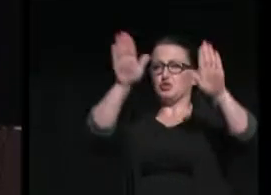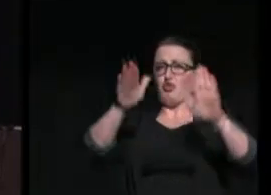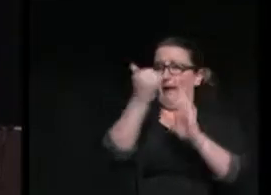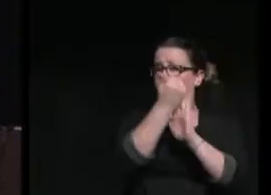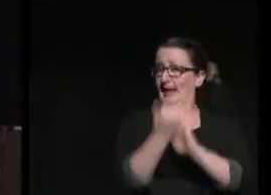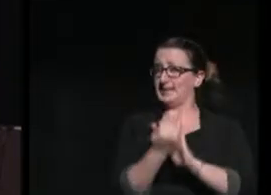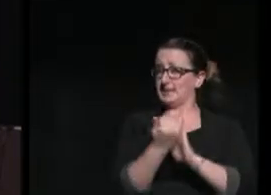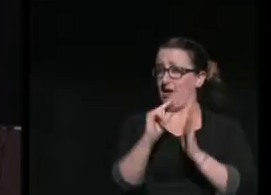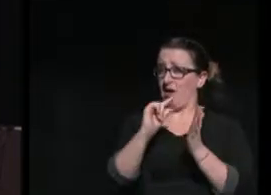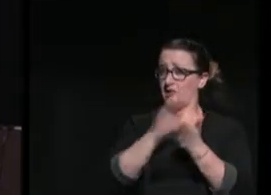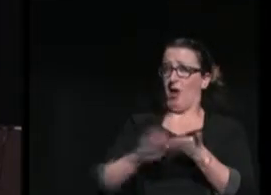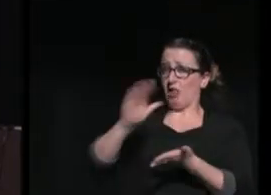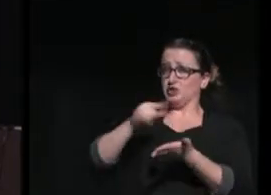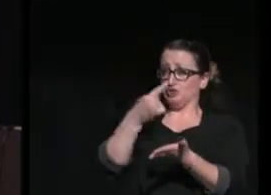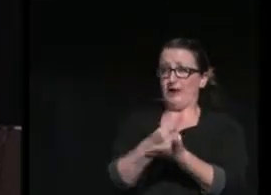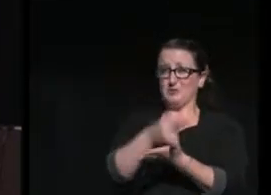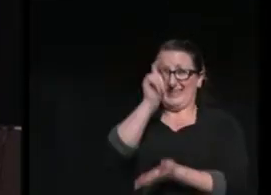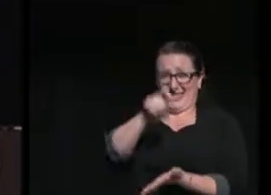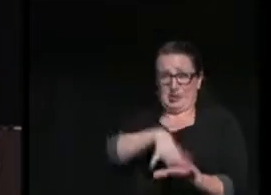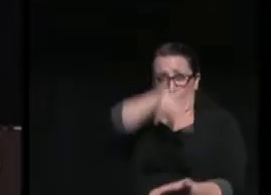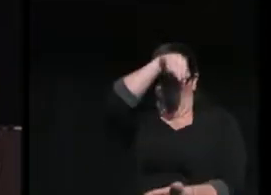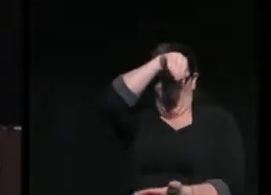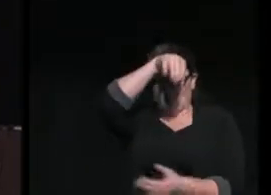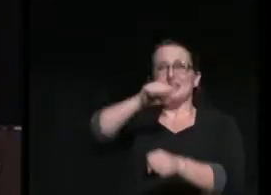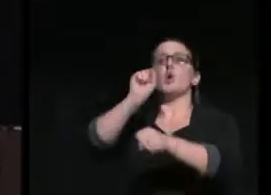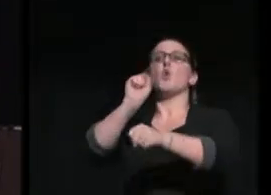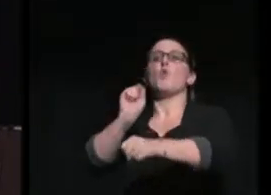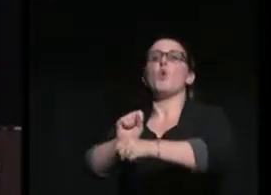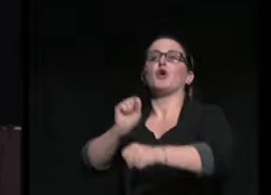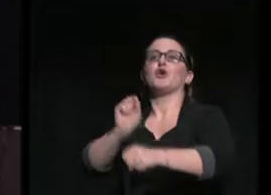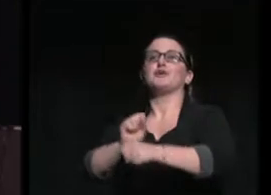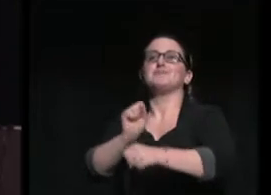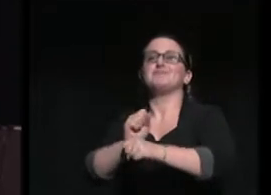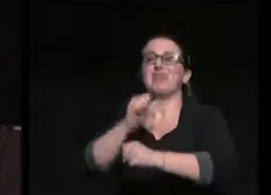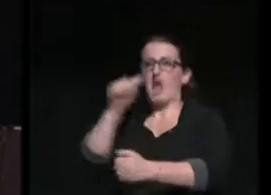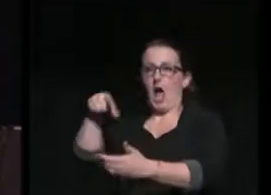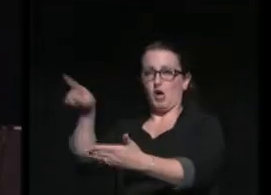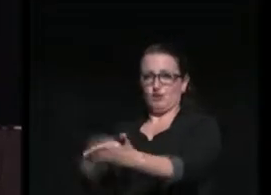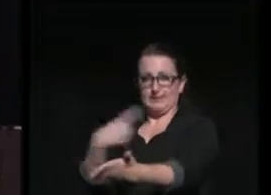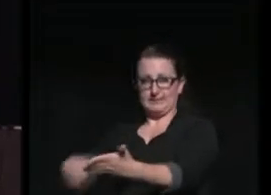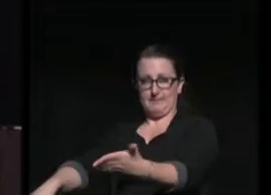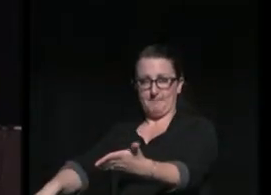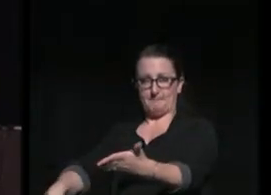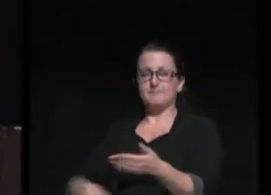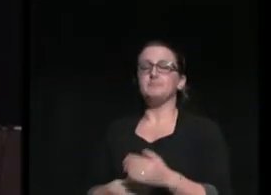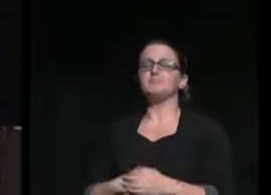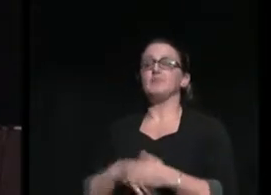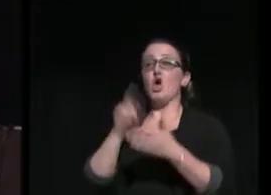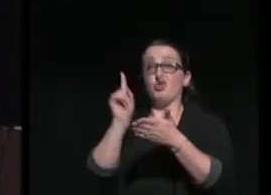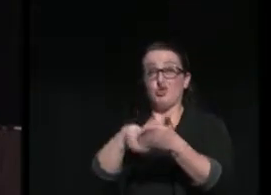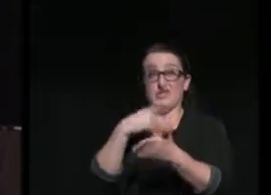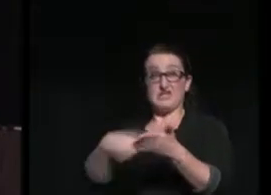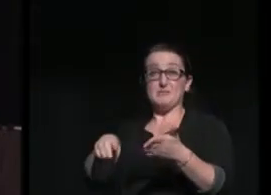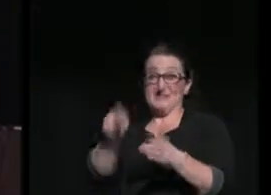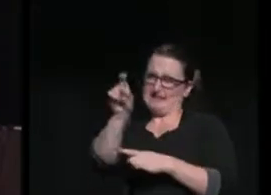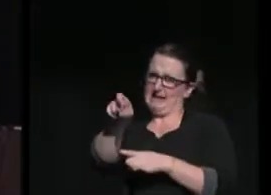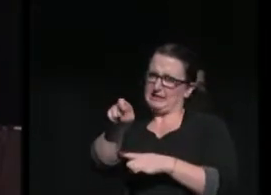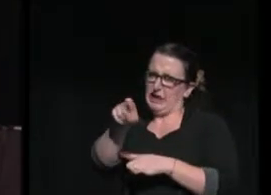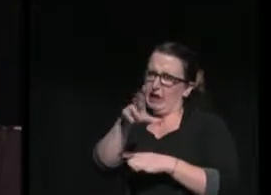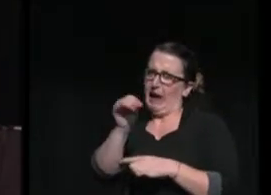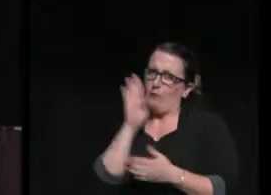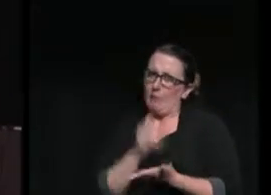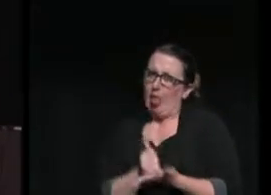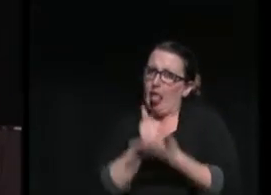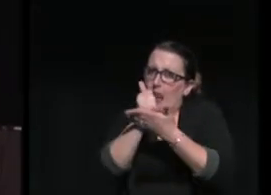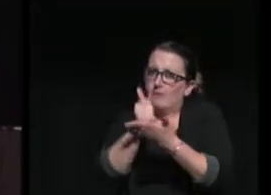is the lesson of work rather than of criticism. Criticism is necessary and useful. It is